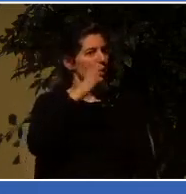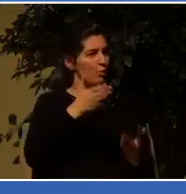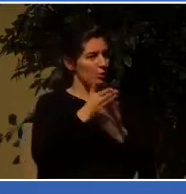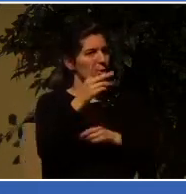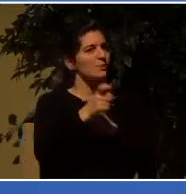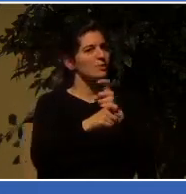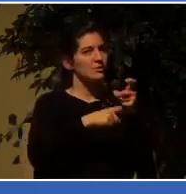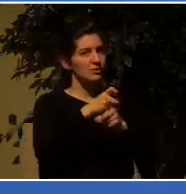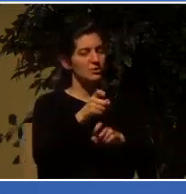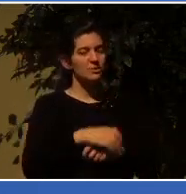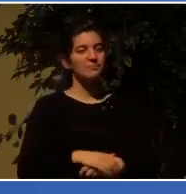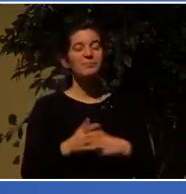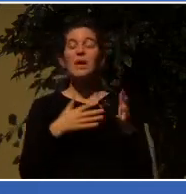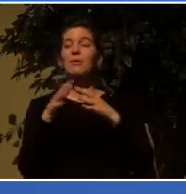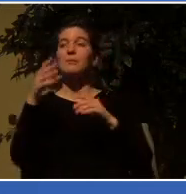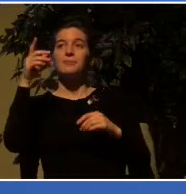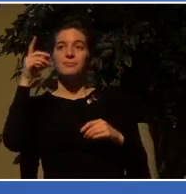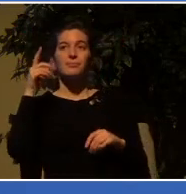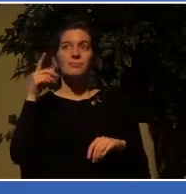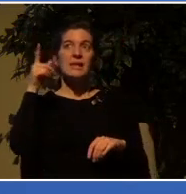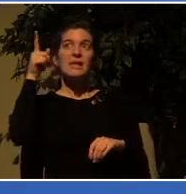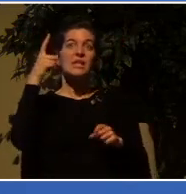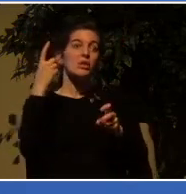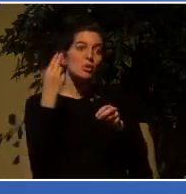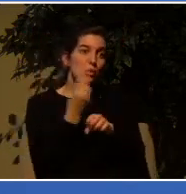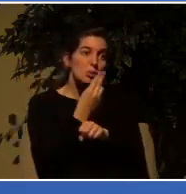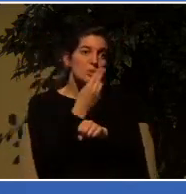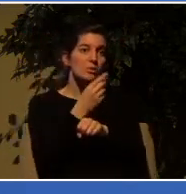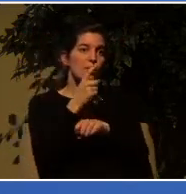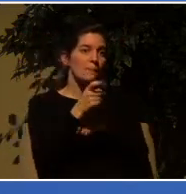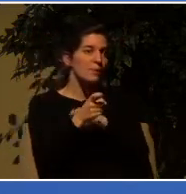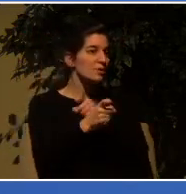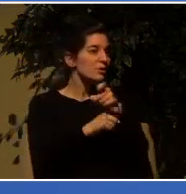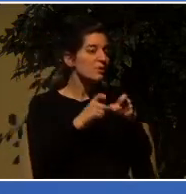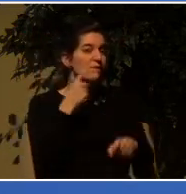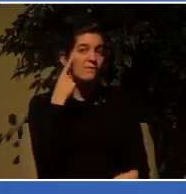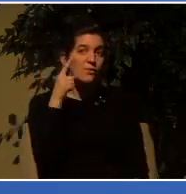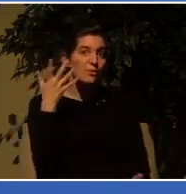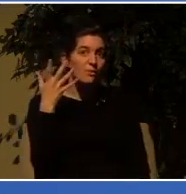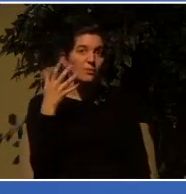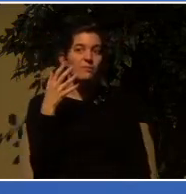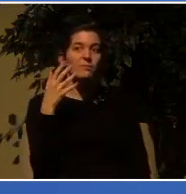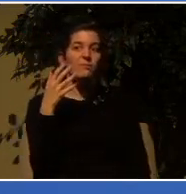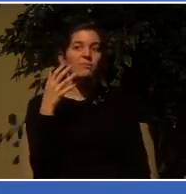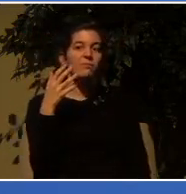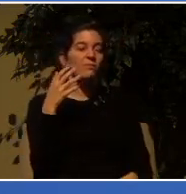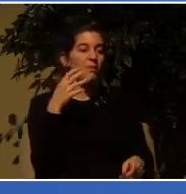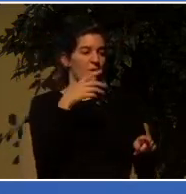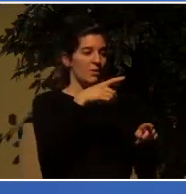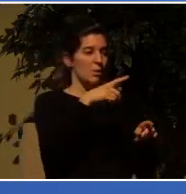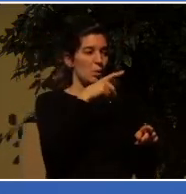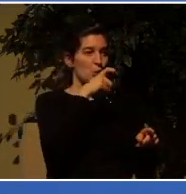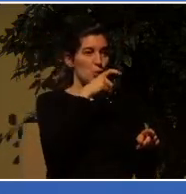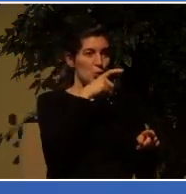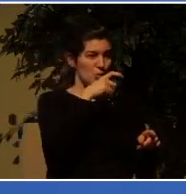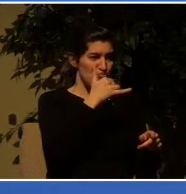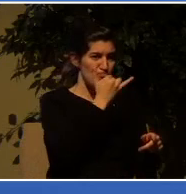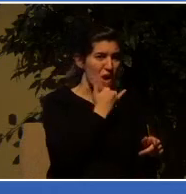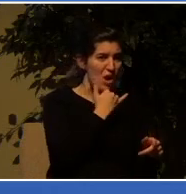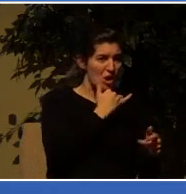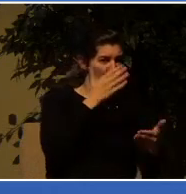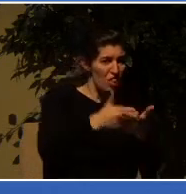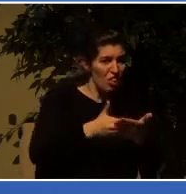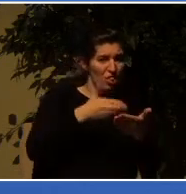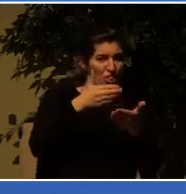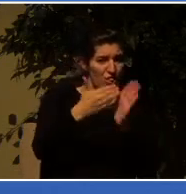uses the persecution to fulfill the measure of the sins